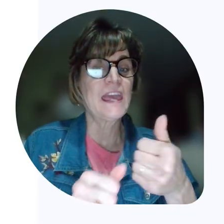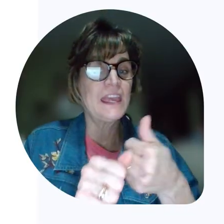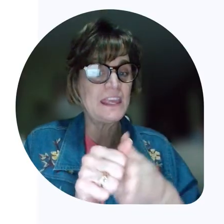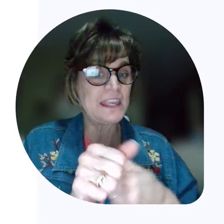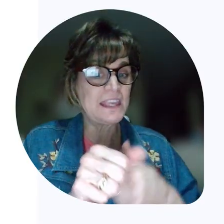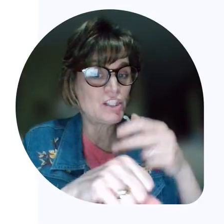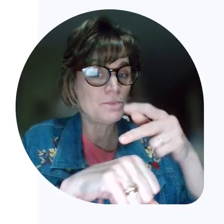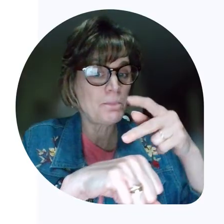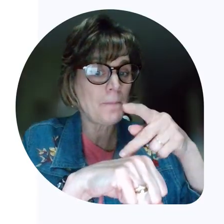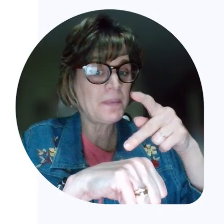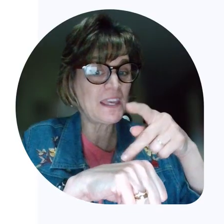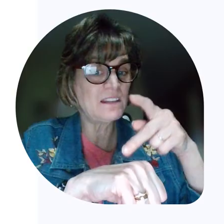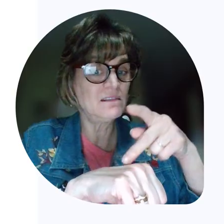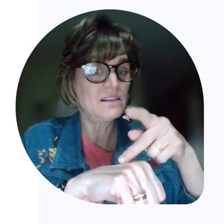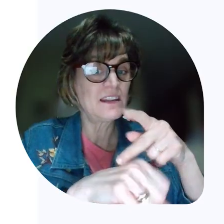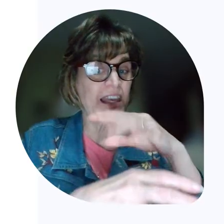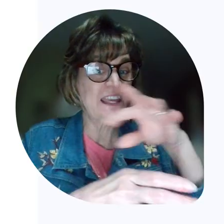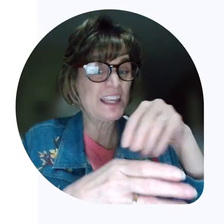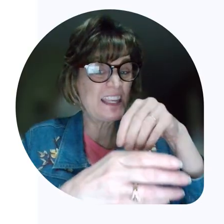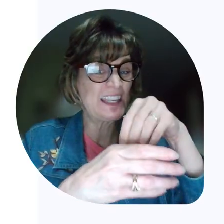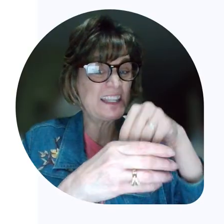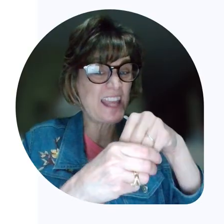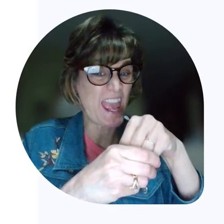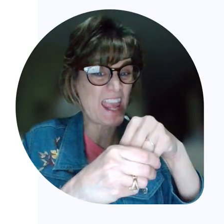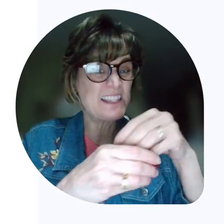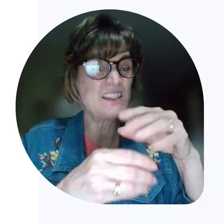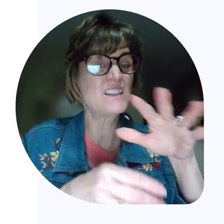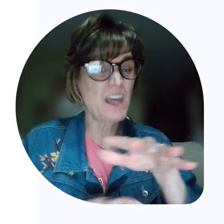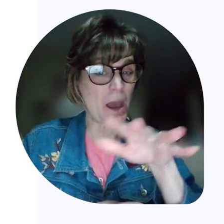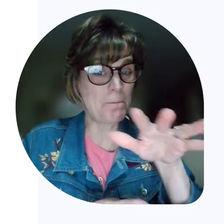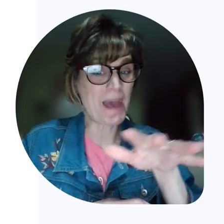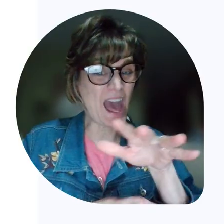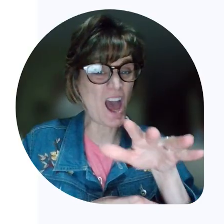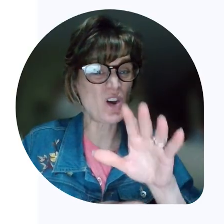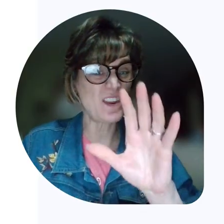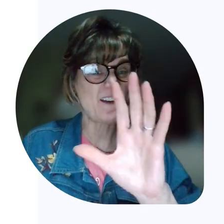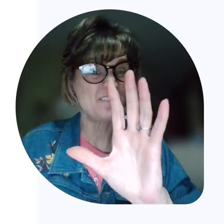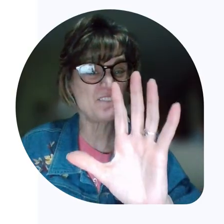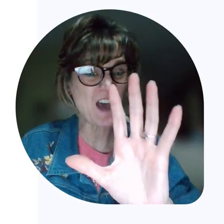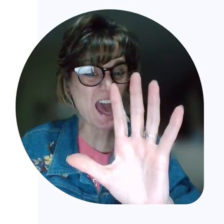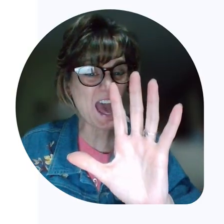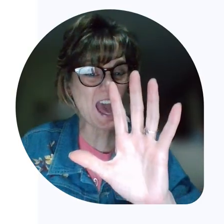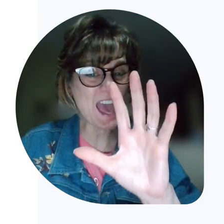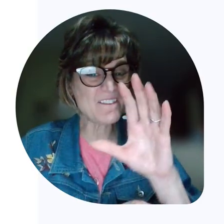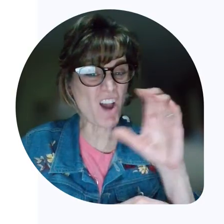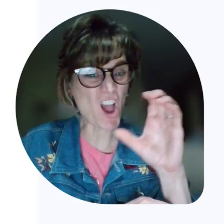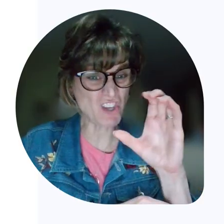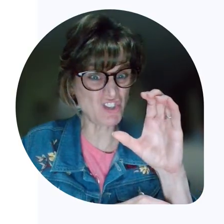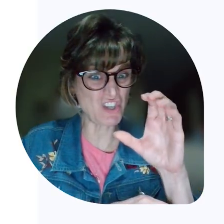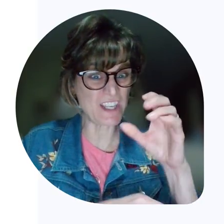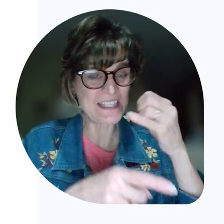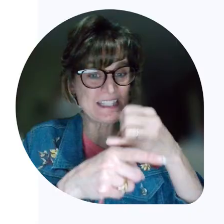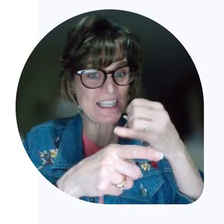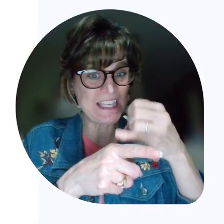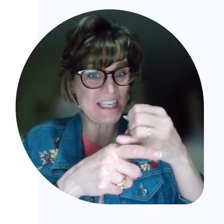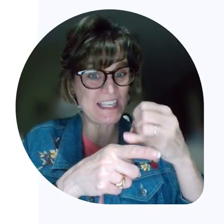Each pumpkin contains contains about 500